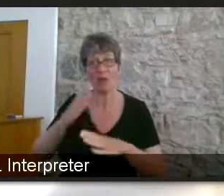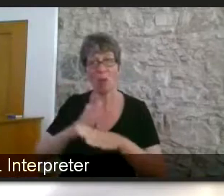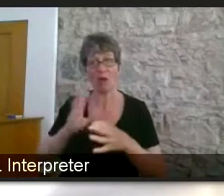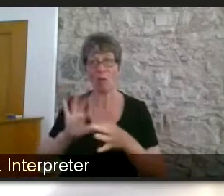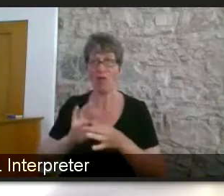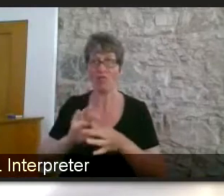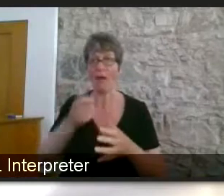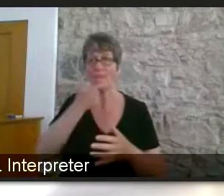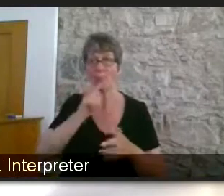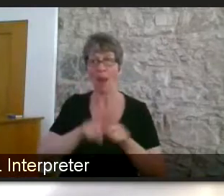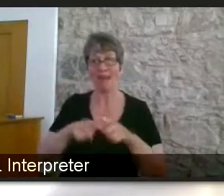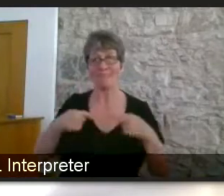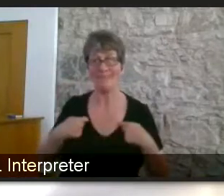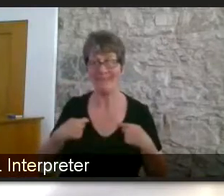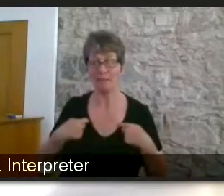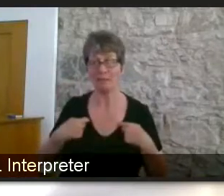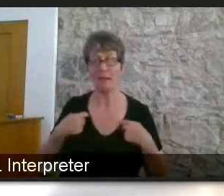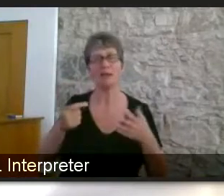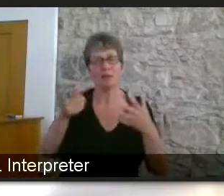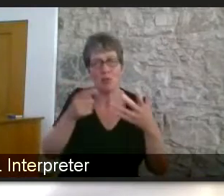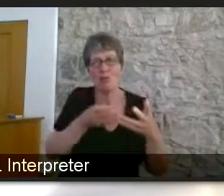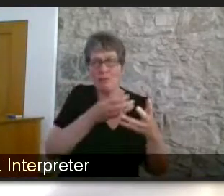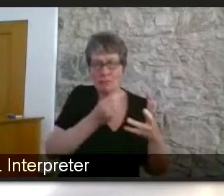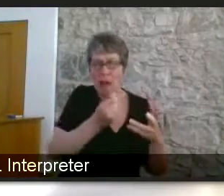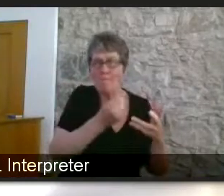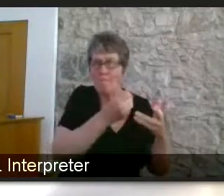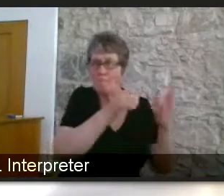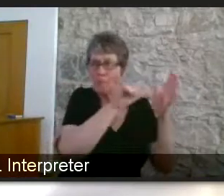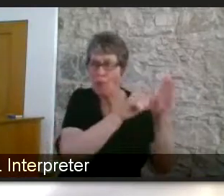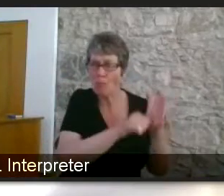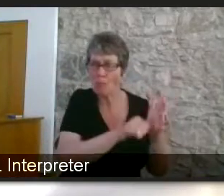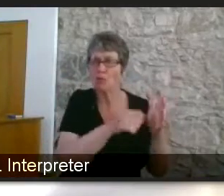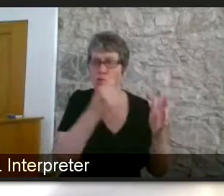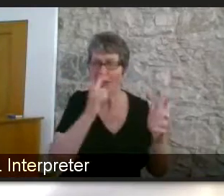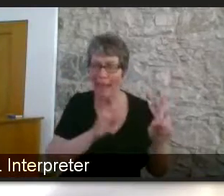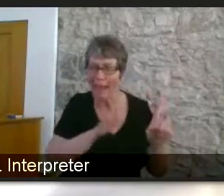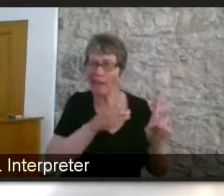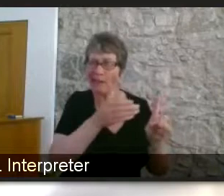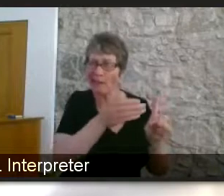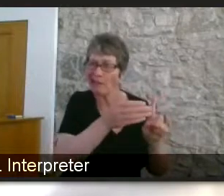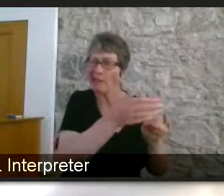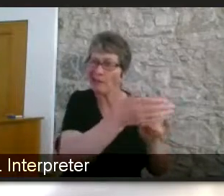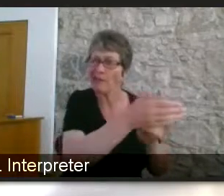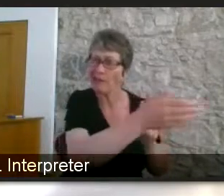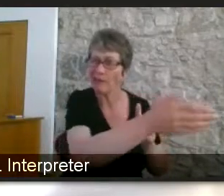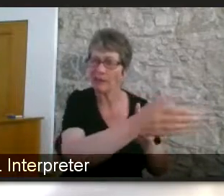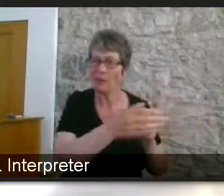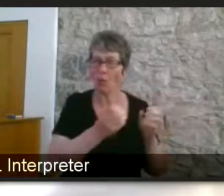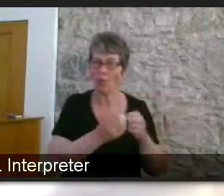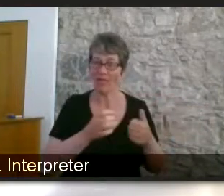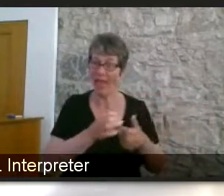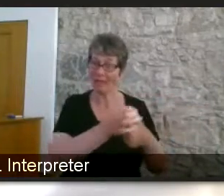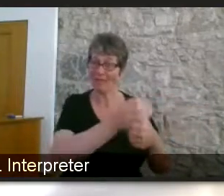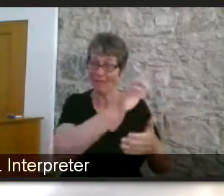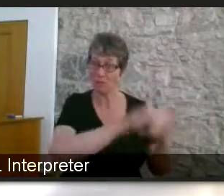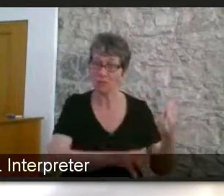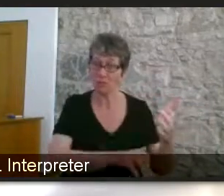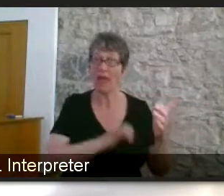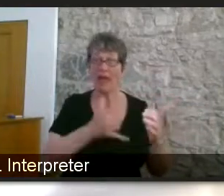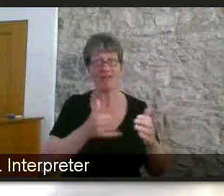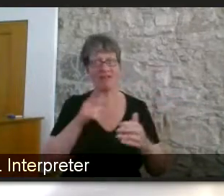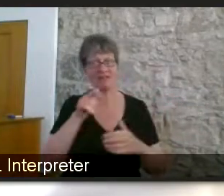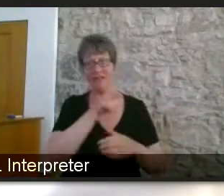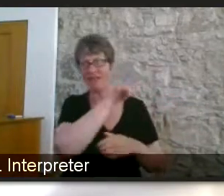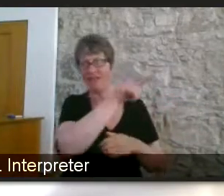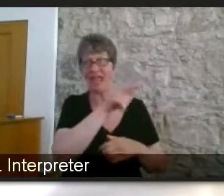there's ways of getting around certain um uh issues with applications if they're asking for a personal contribution for instance